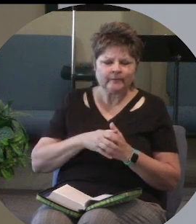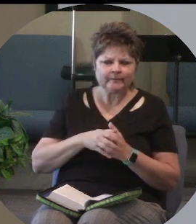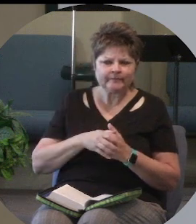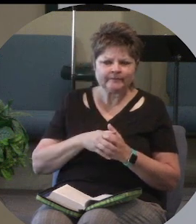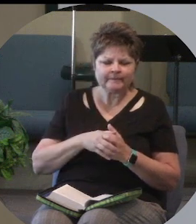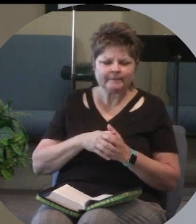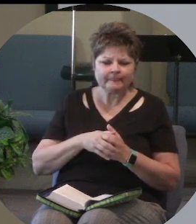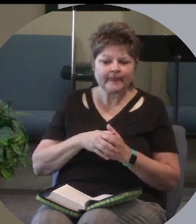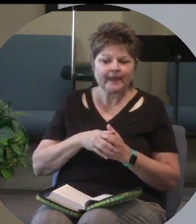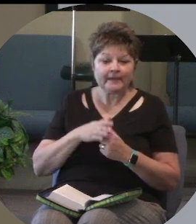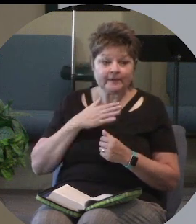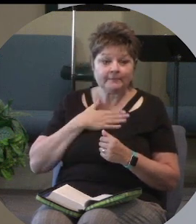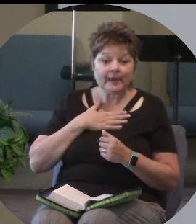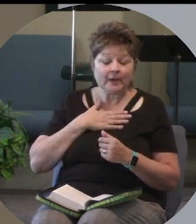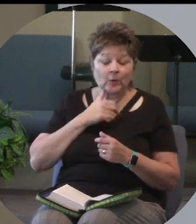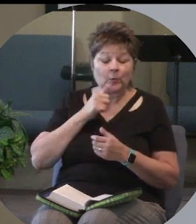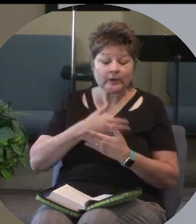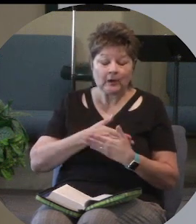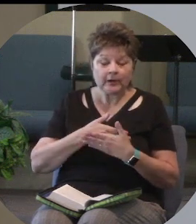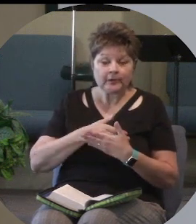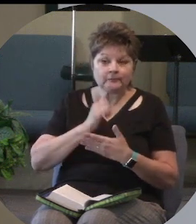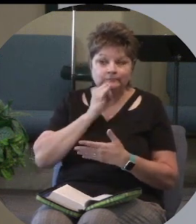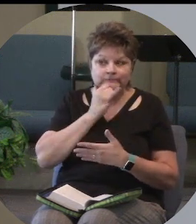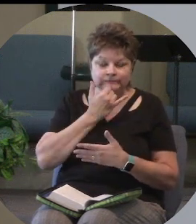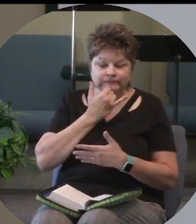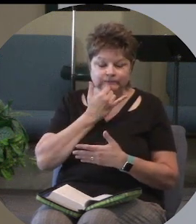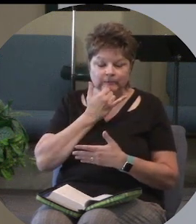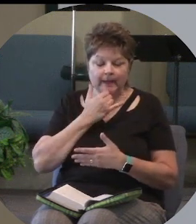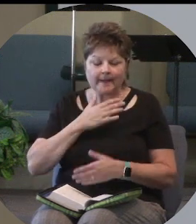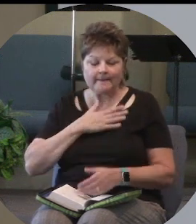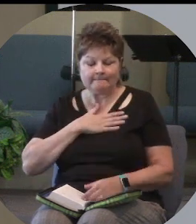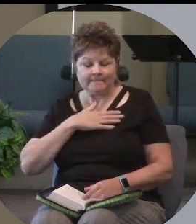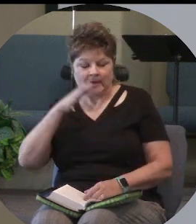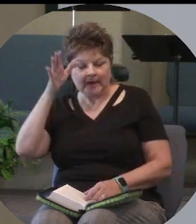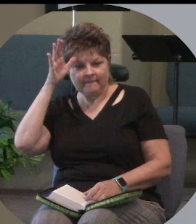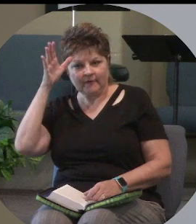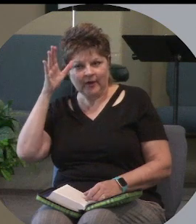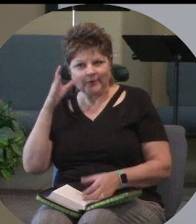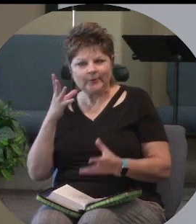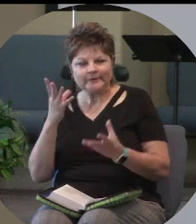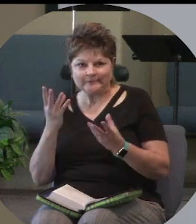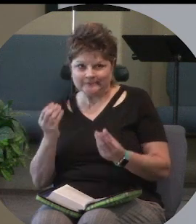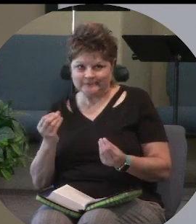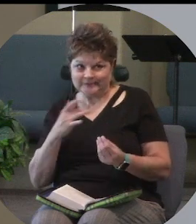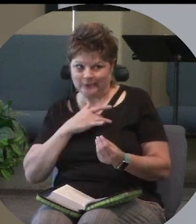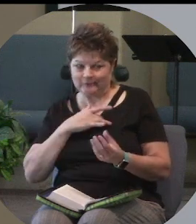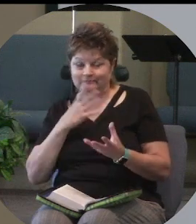and even my own daughter would make a mistake, my father had softened quite a bit